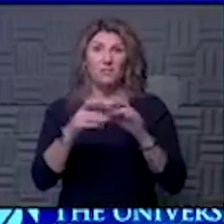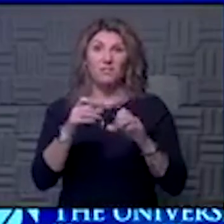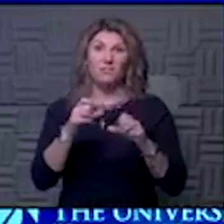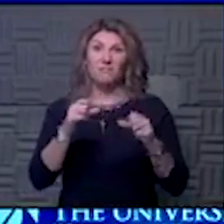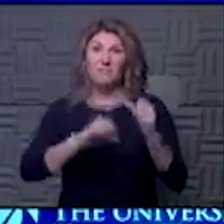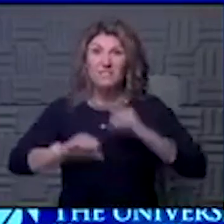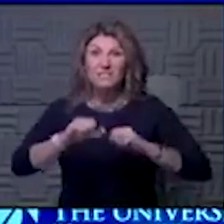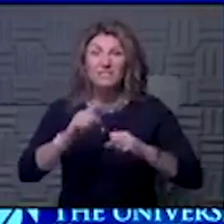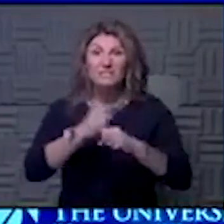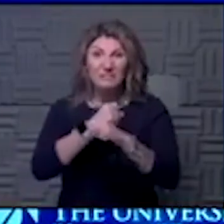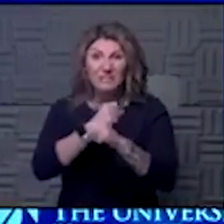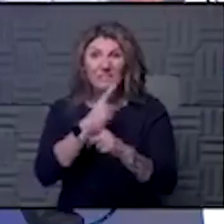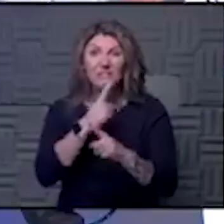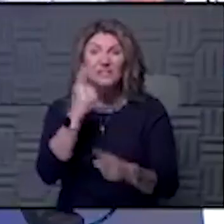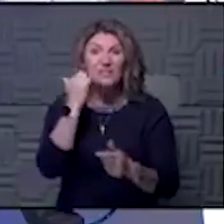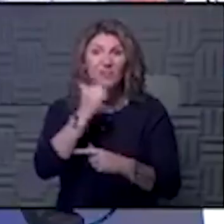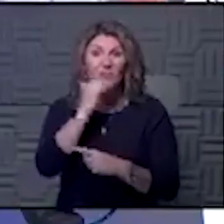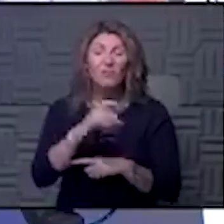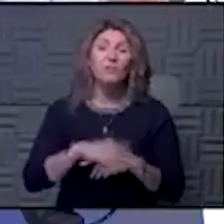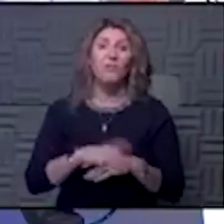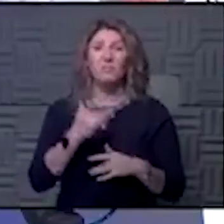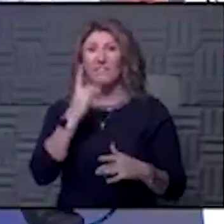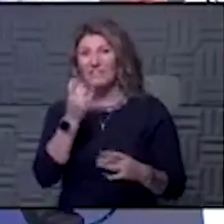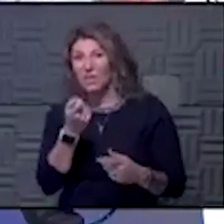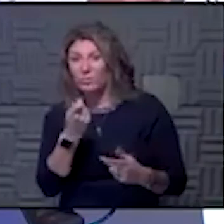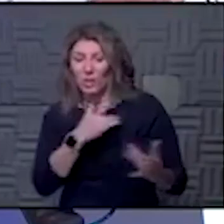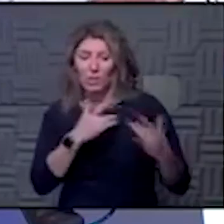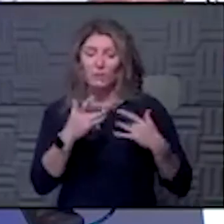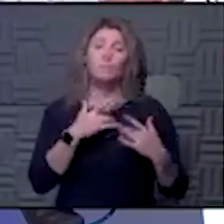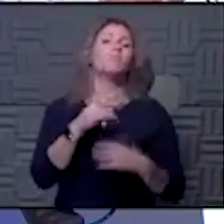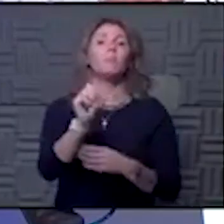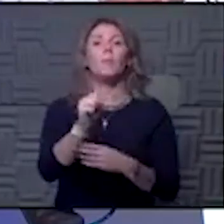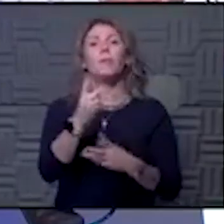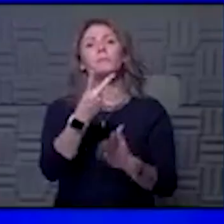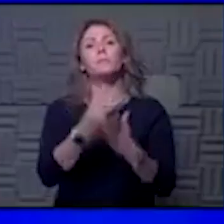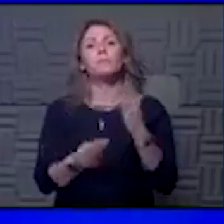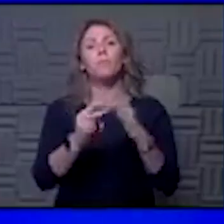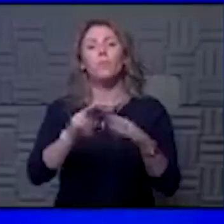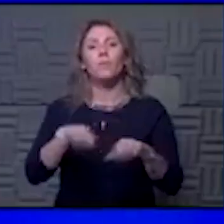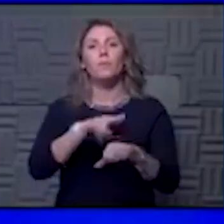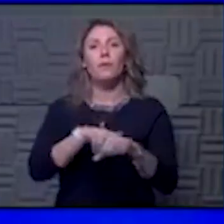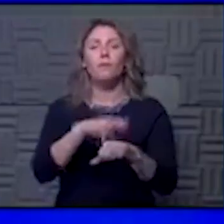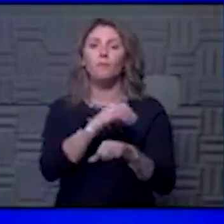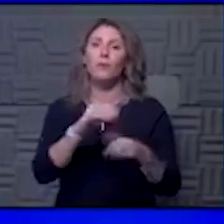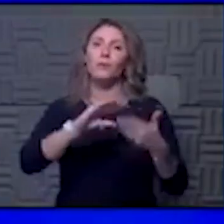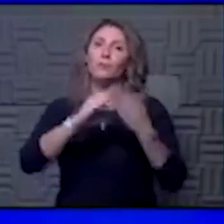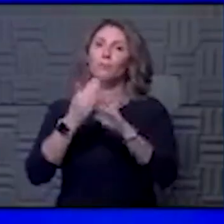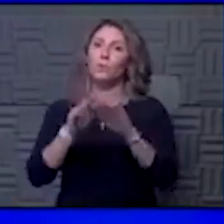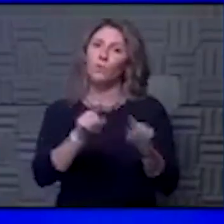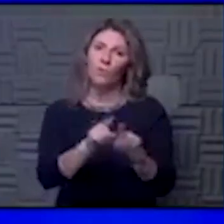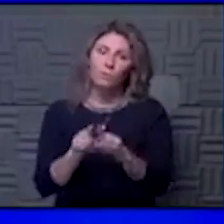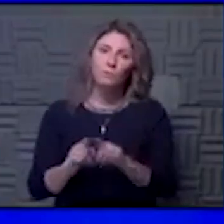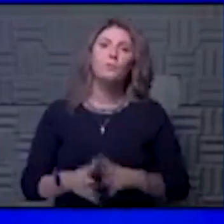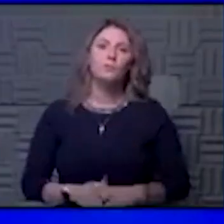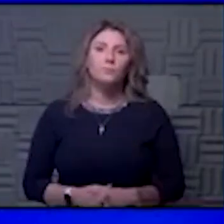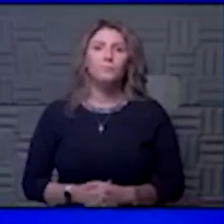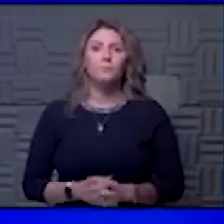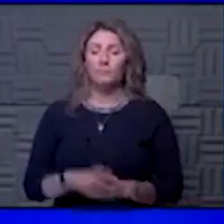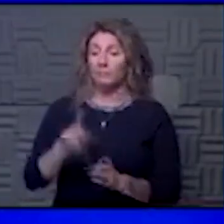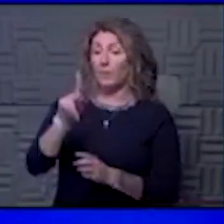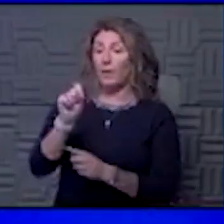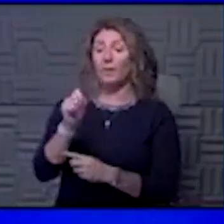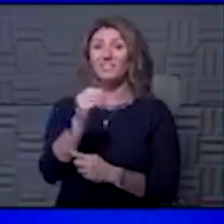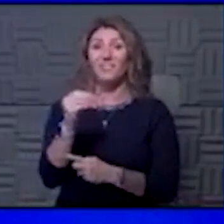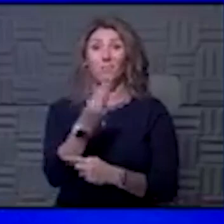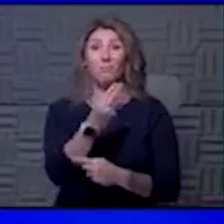I'm a little concerned. How about you? Yeah, absolutely. Both nationally, but also in our community in Kansas